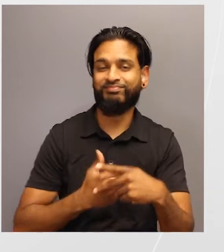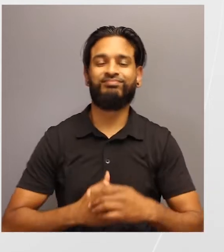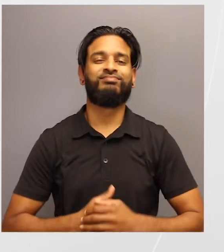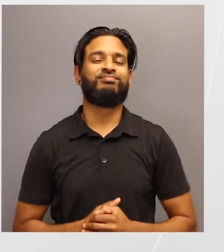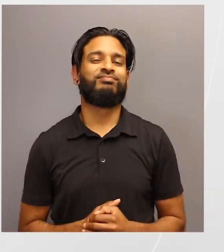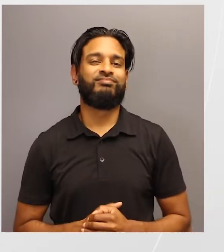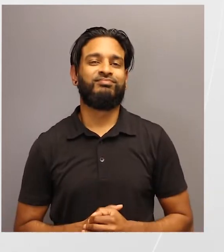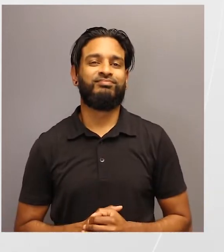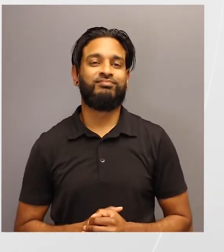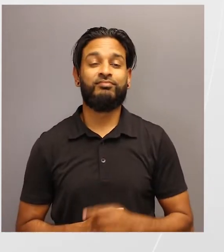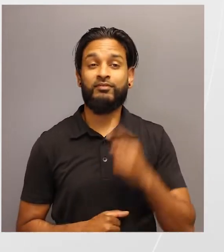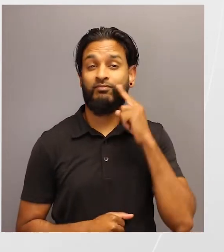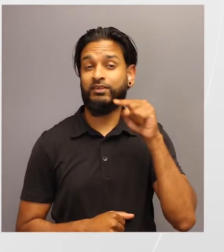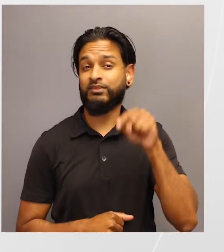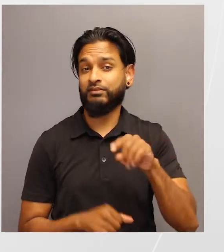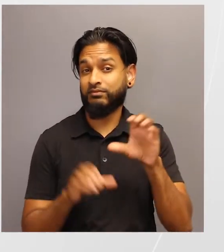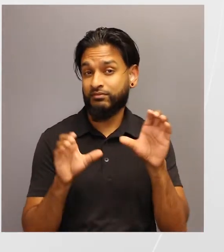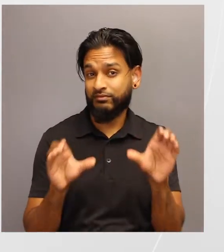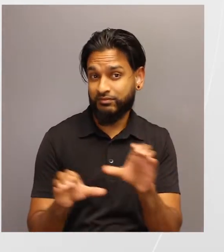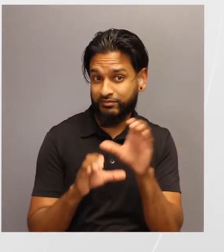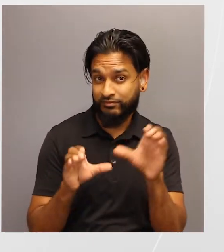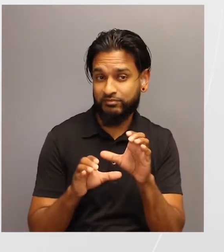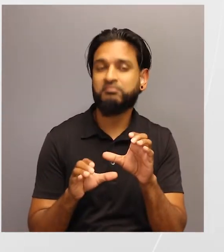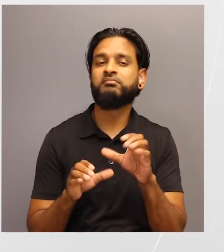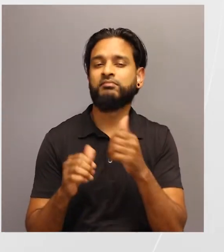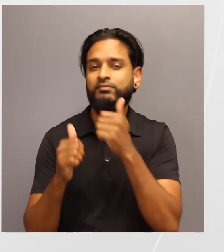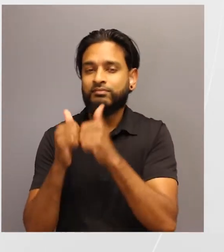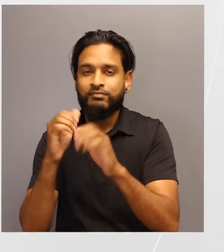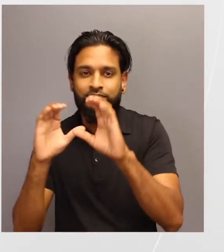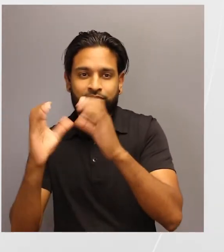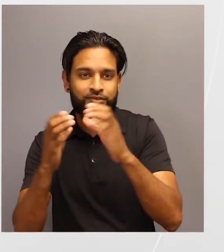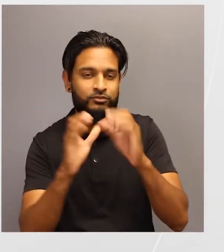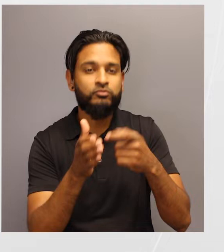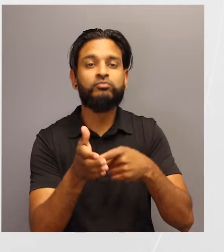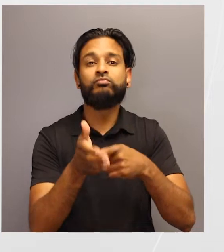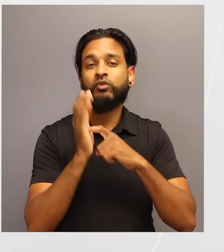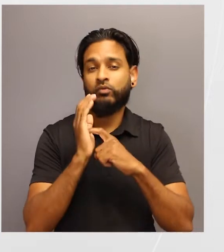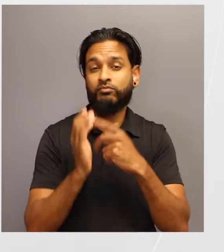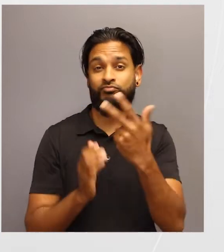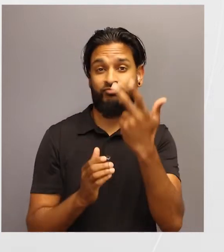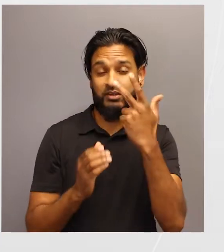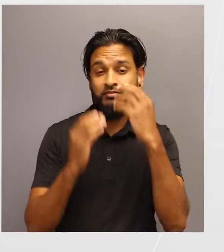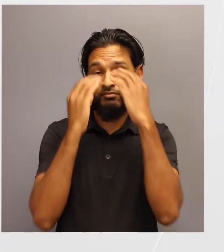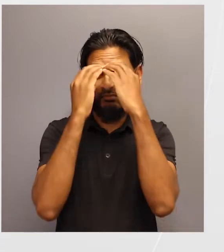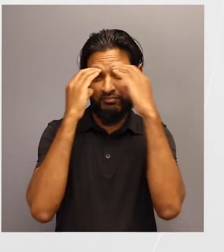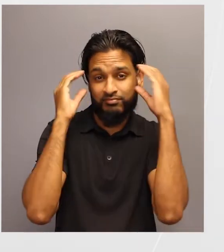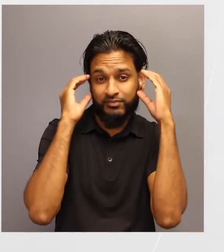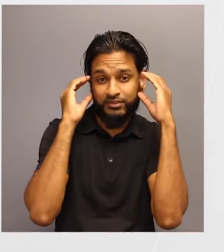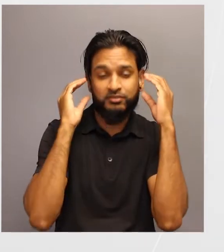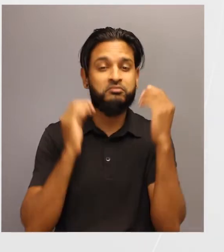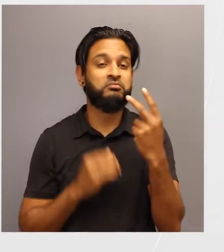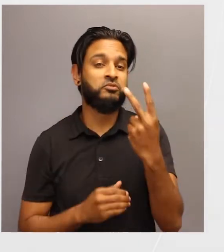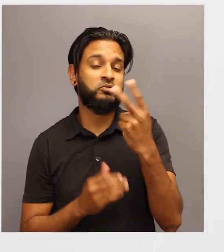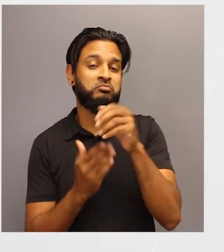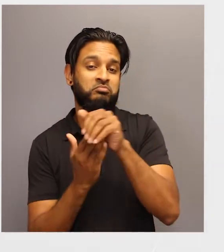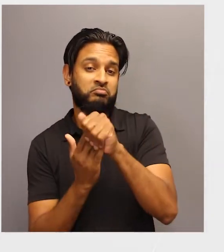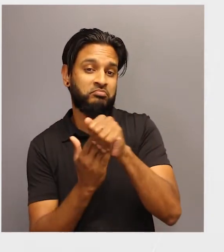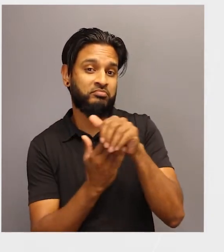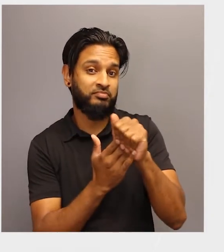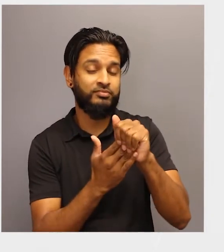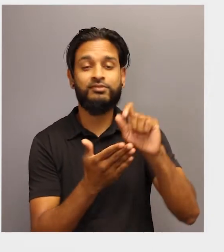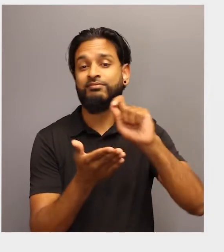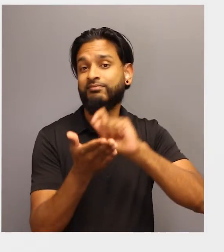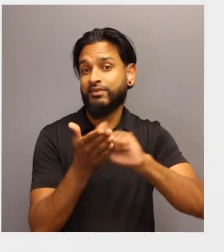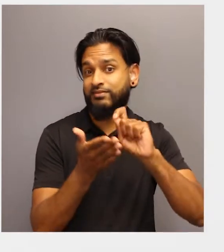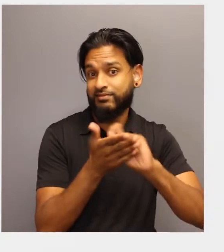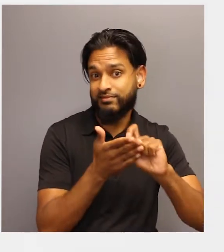To complete this activity, you will need three blindfolds per team, two clipboards and pencils per team,